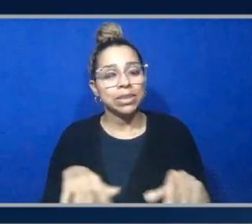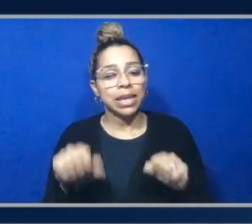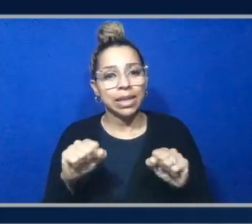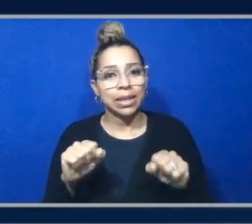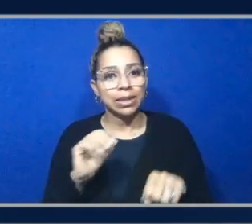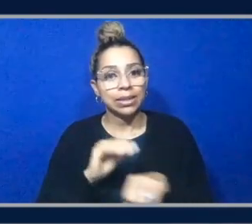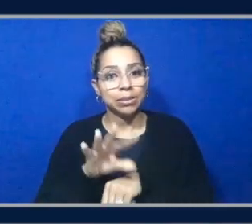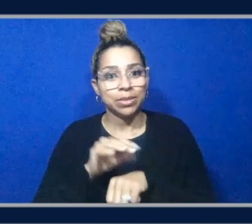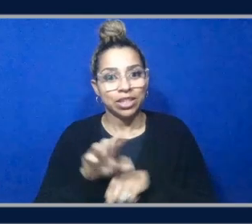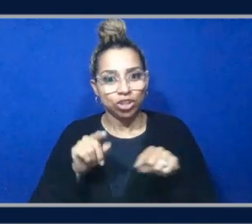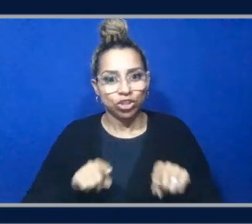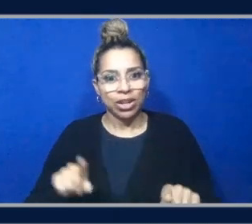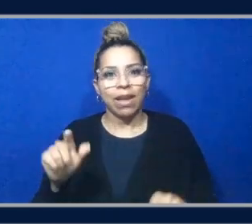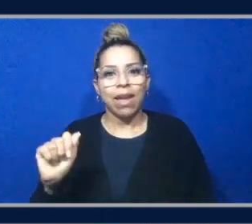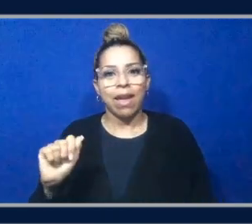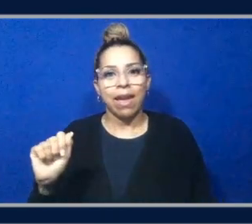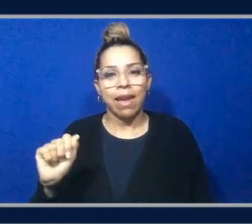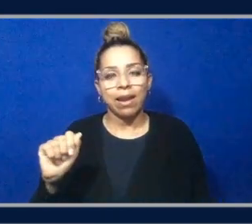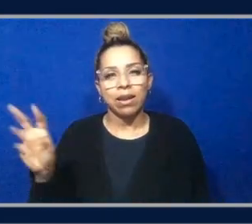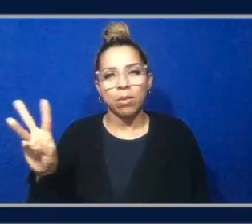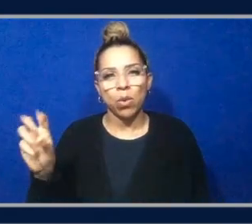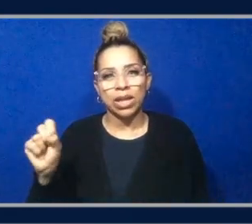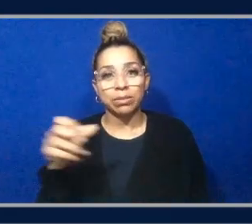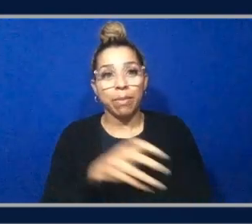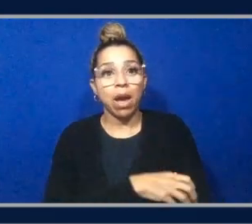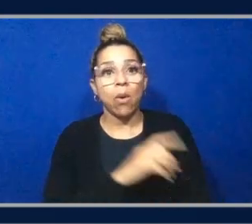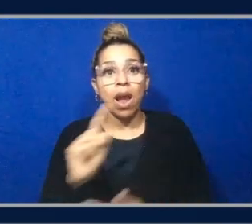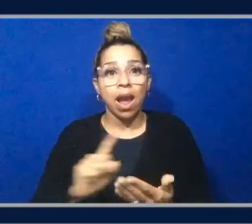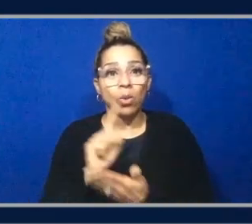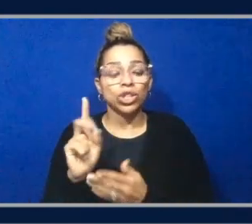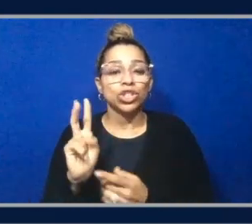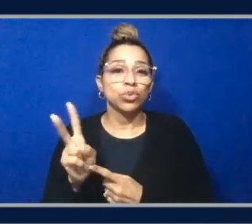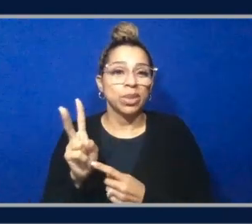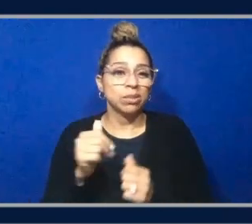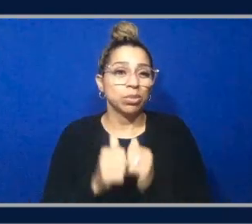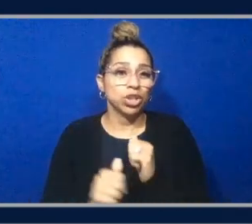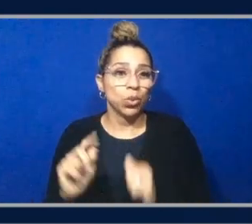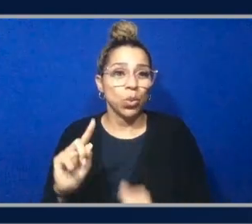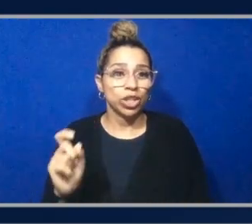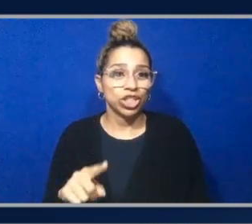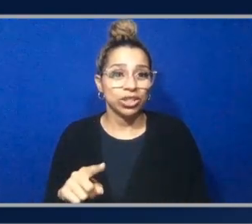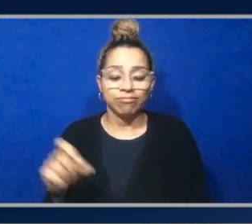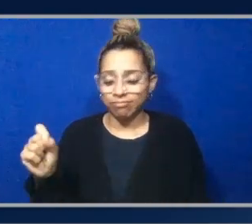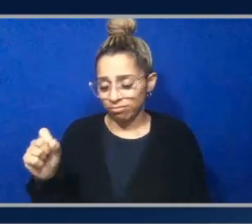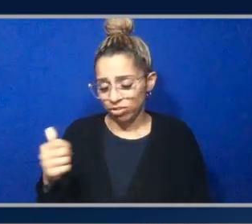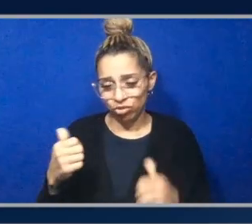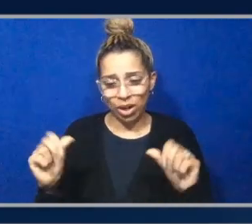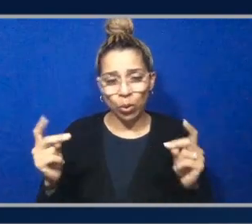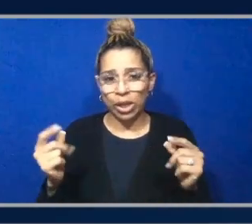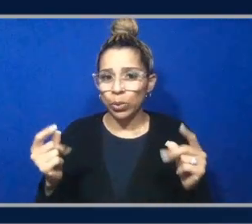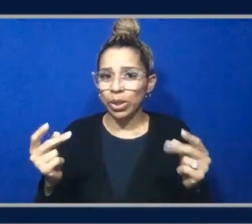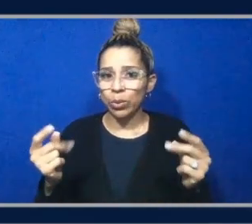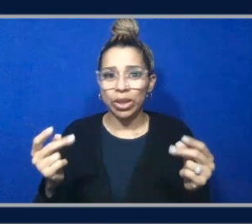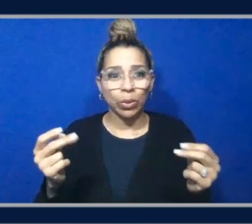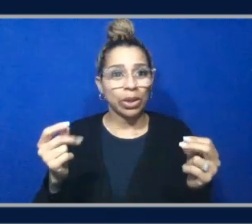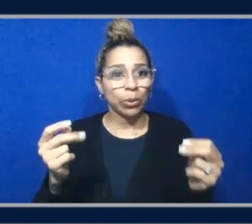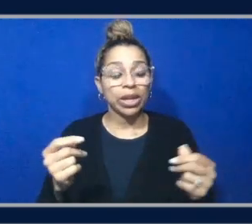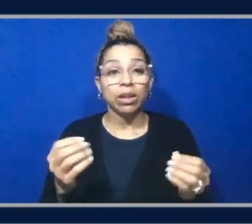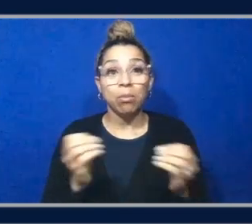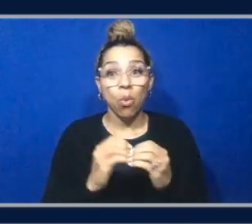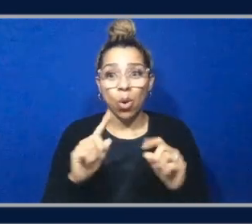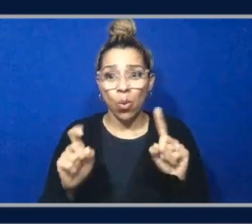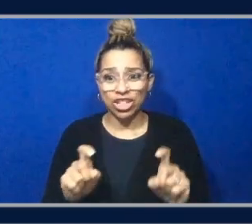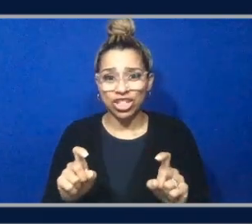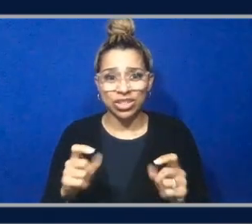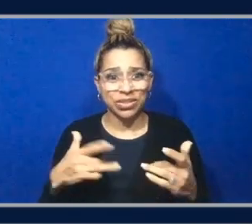hour, which like one of them is two minutes per question. Yeah. kind of get quick. Yeah. Try to get quick more questions that you're unsure of. You can always come